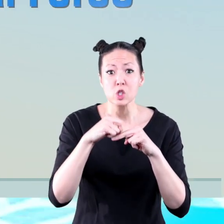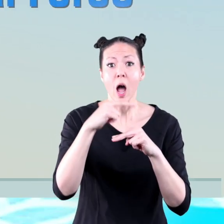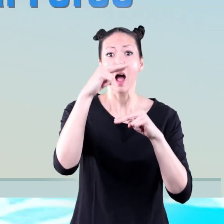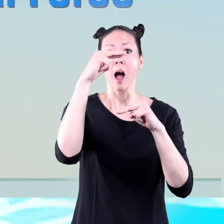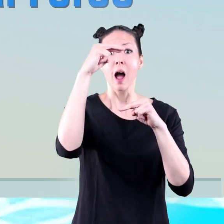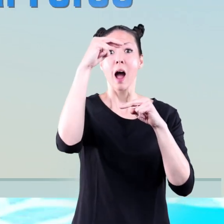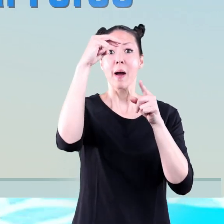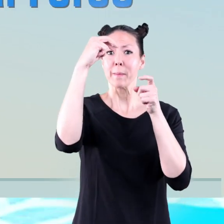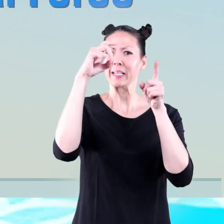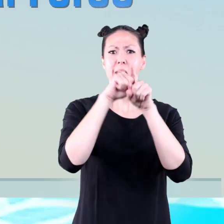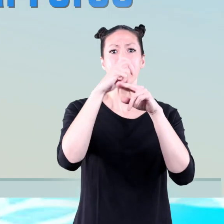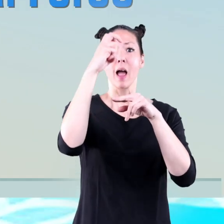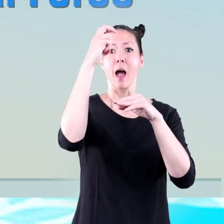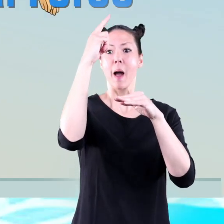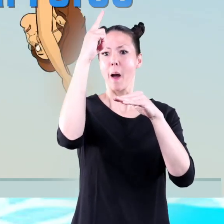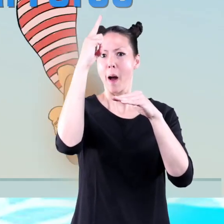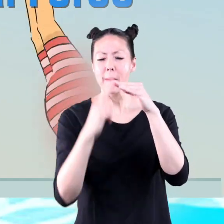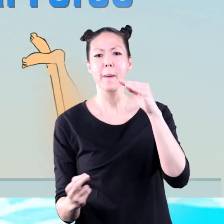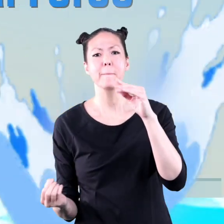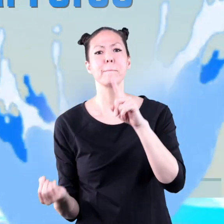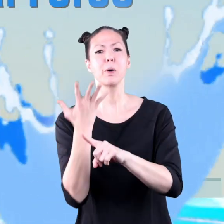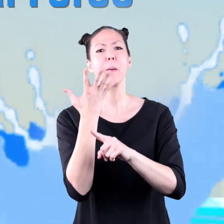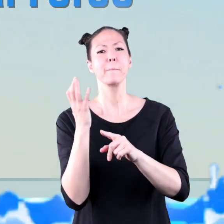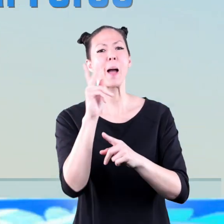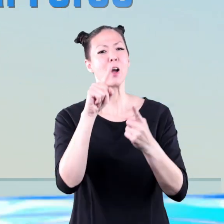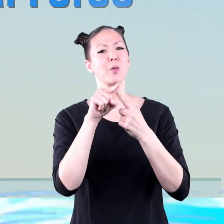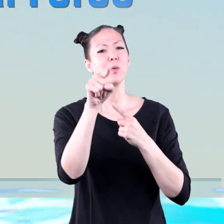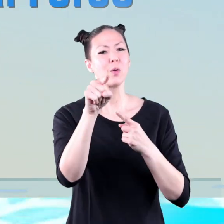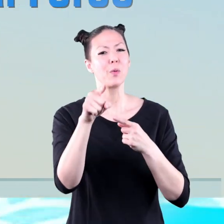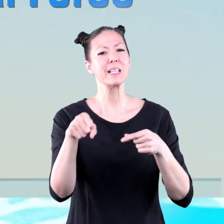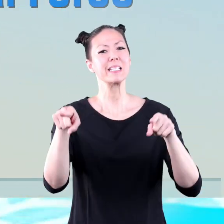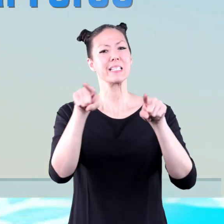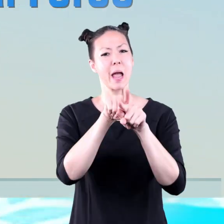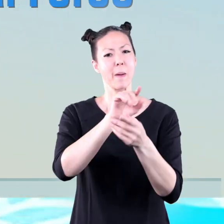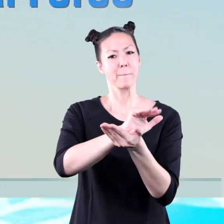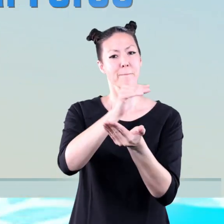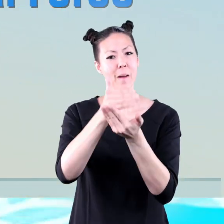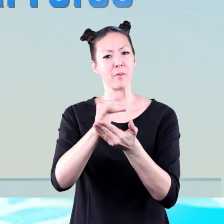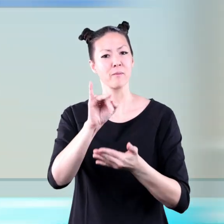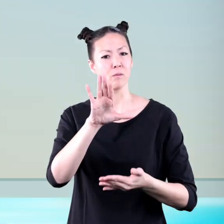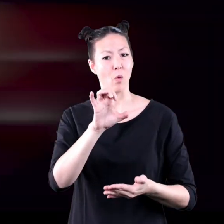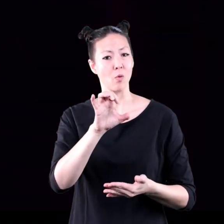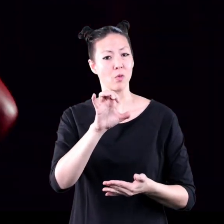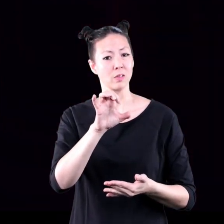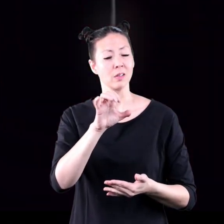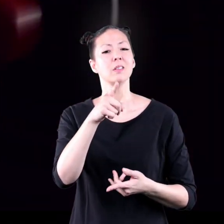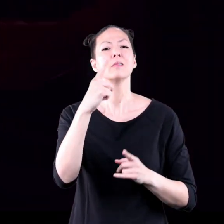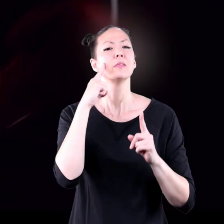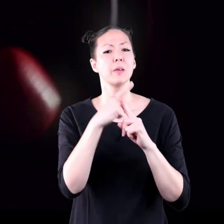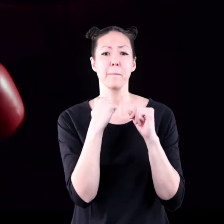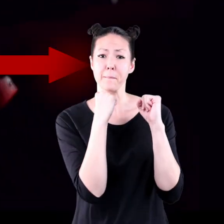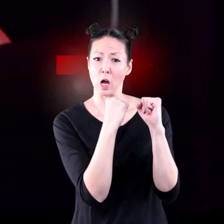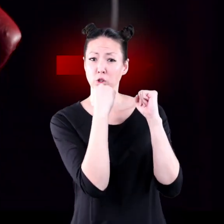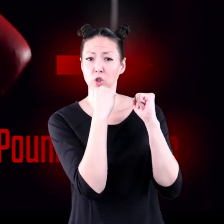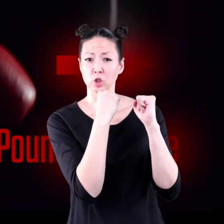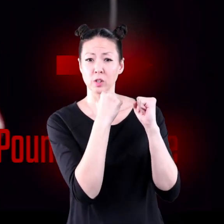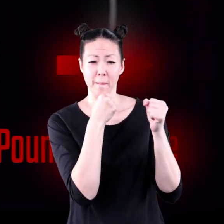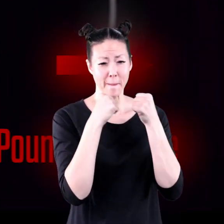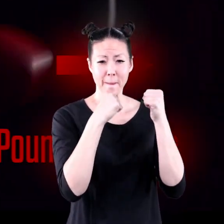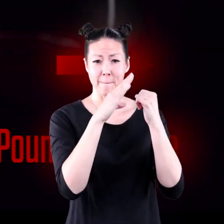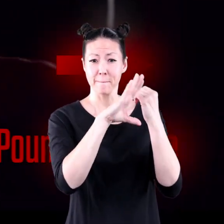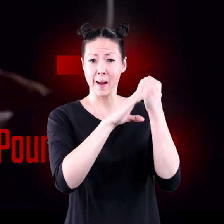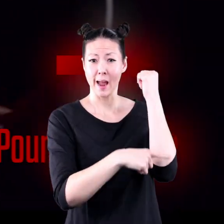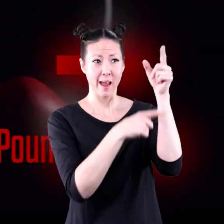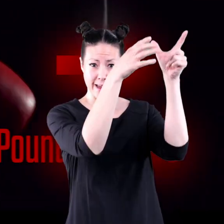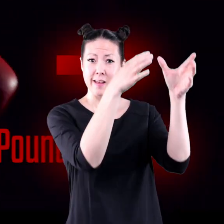in return, the diving board pushes back on you with the same amount of force you gave it. If a boxer punches a punching